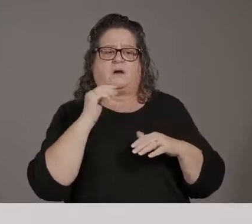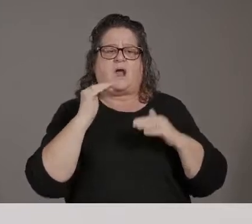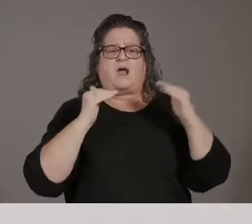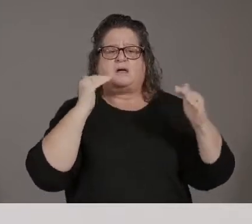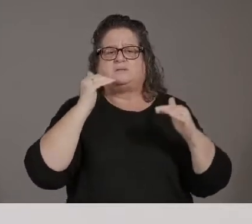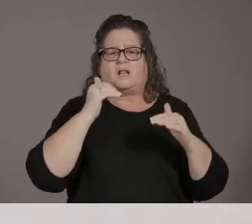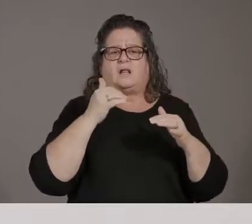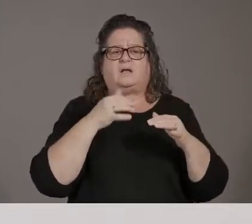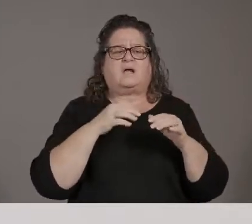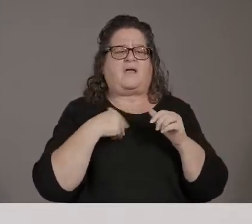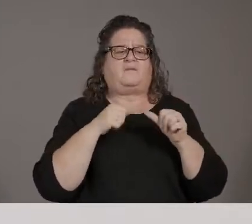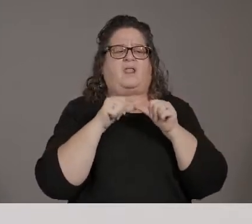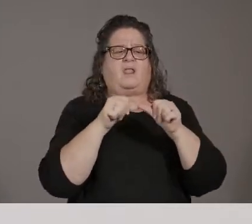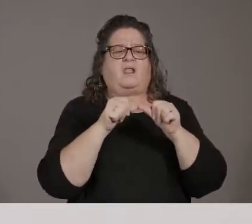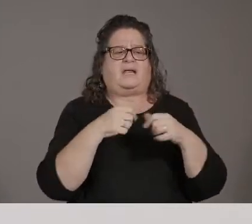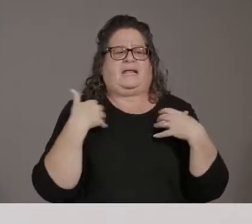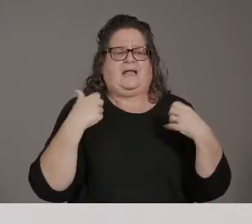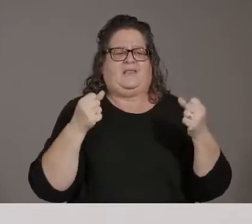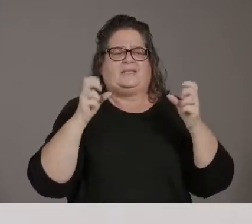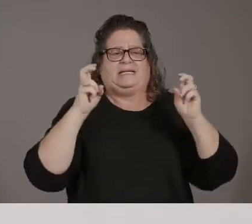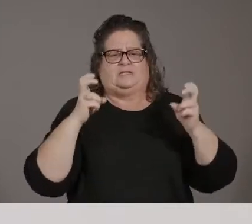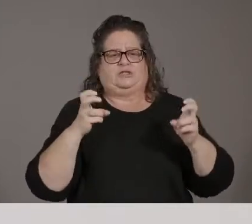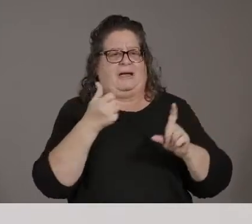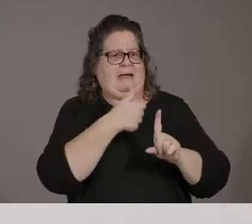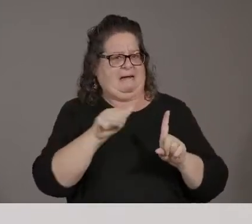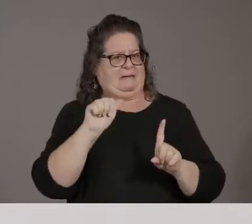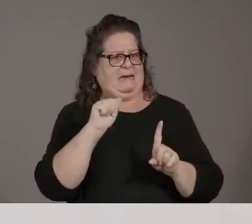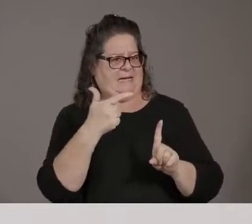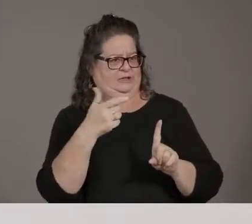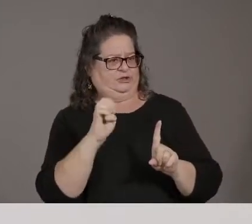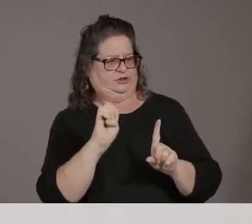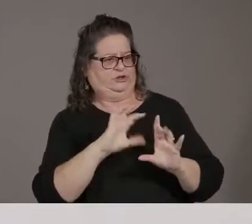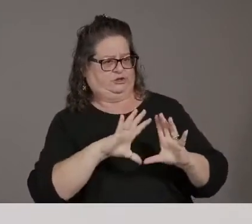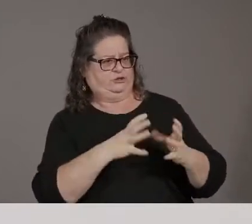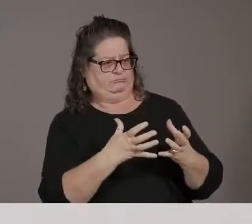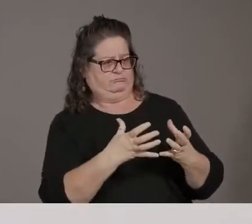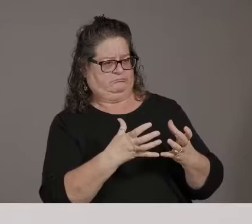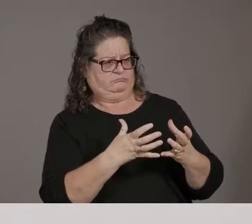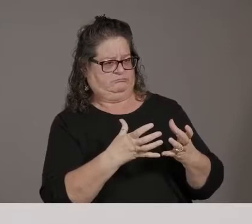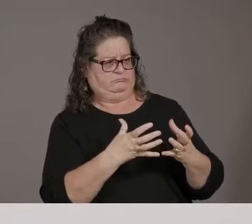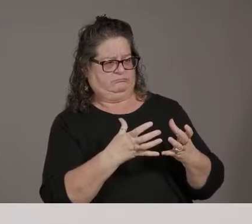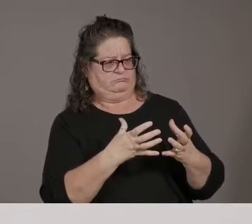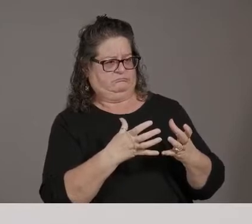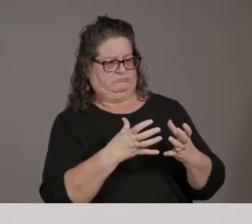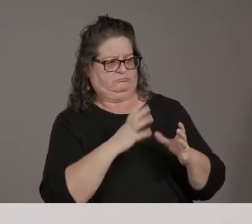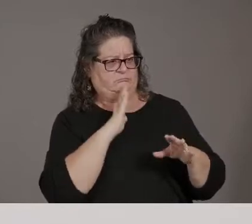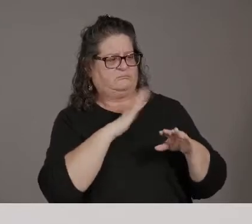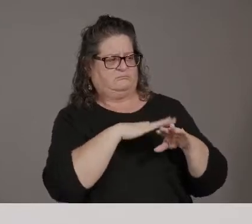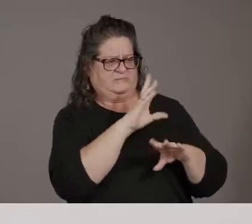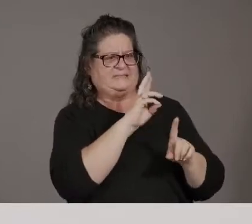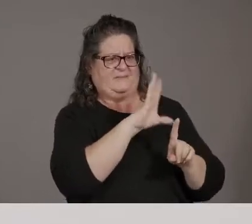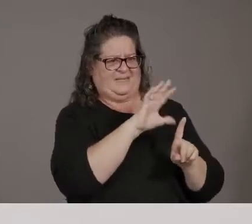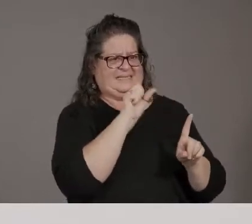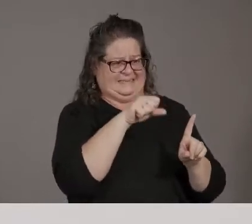So below the current age eligibility aren't until phase 1C. And so that's that was the prioritization that was